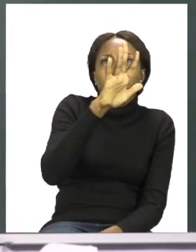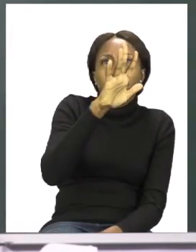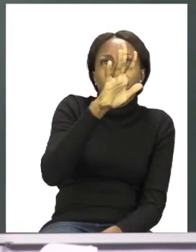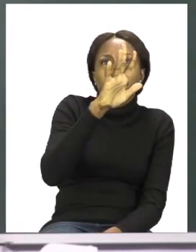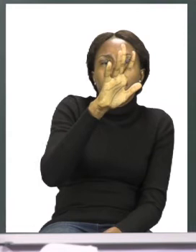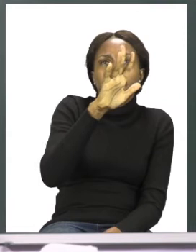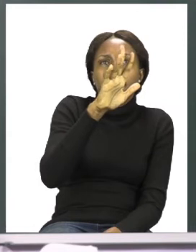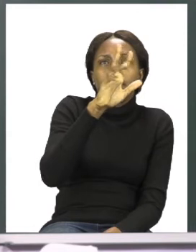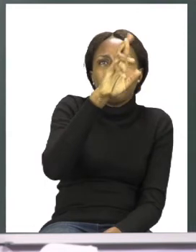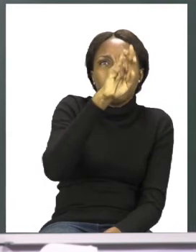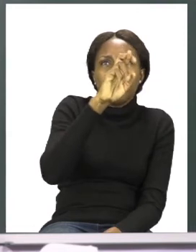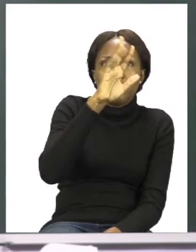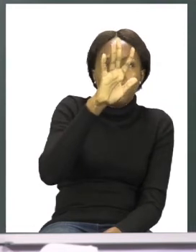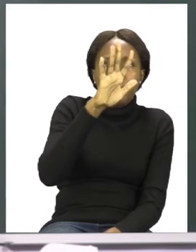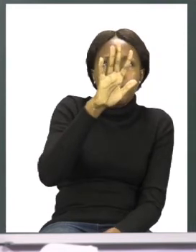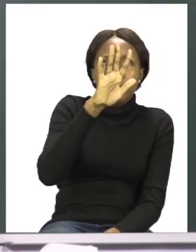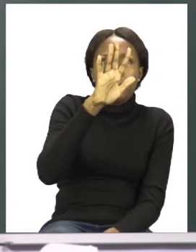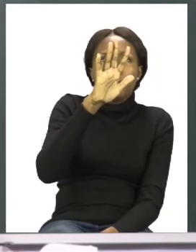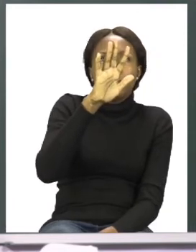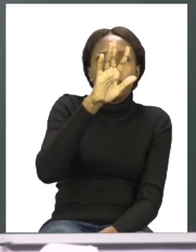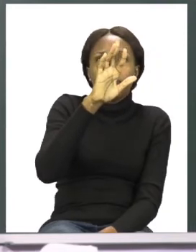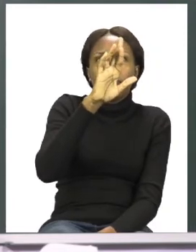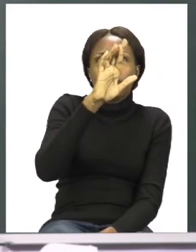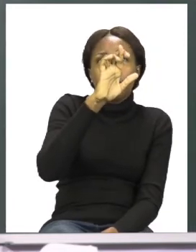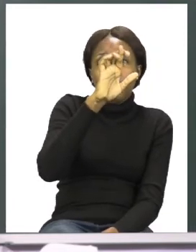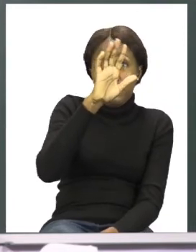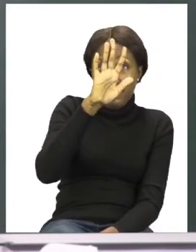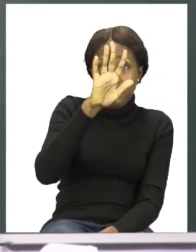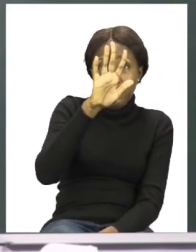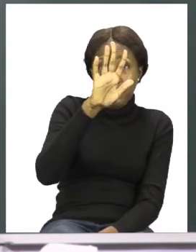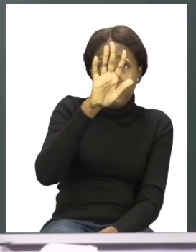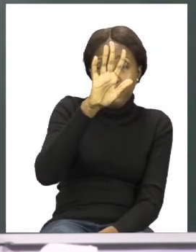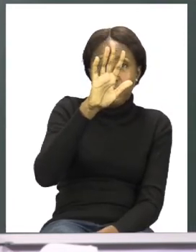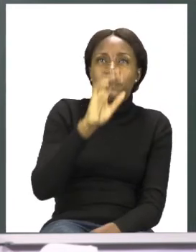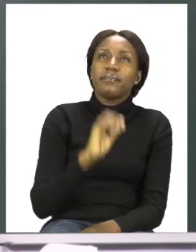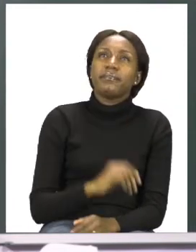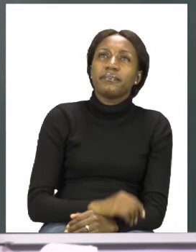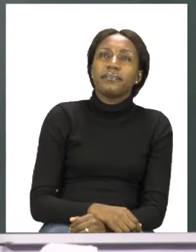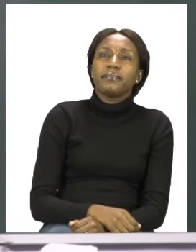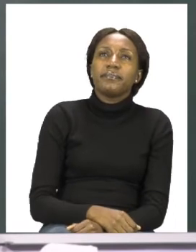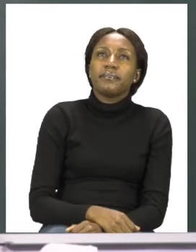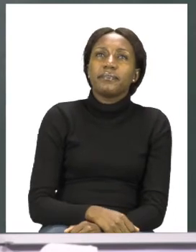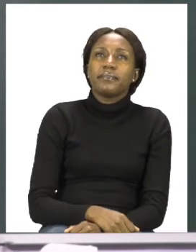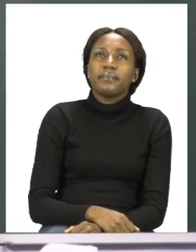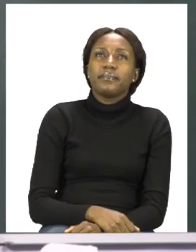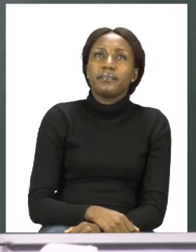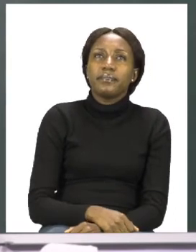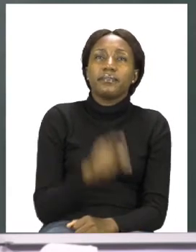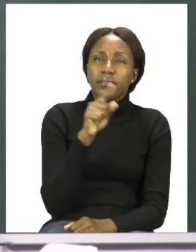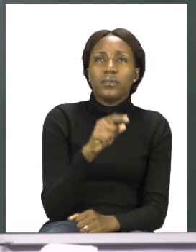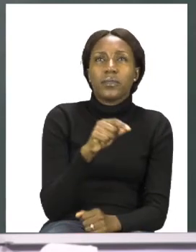five Namibian dollar coin. Now, this one is the